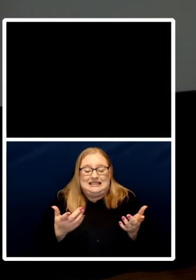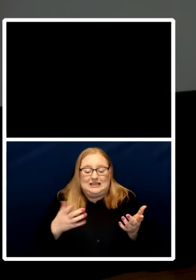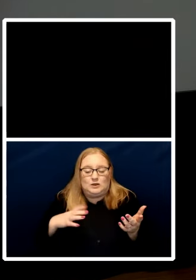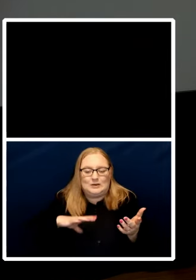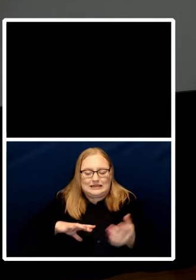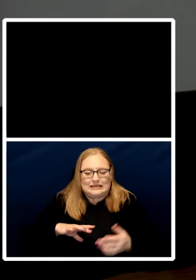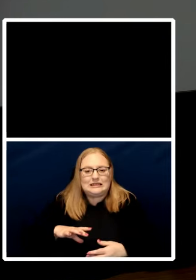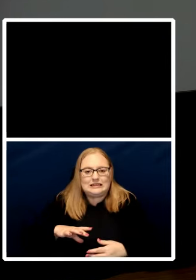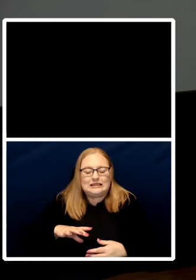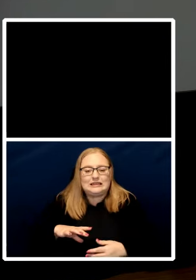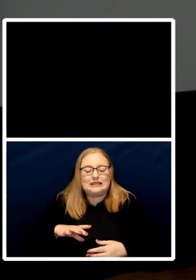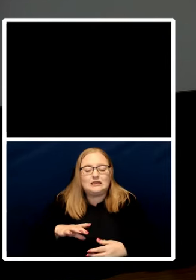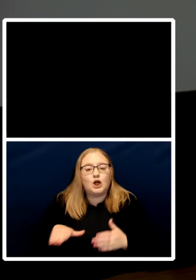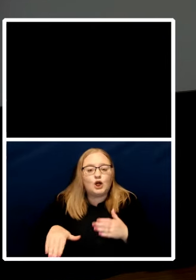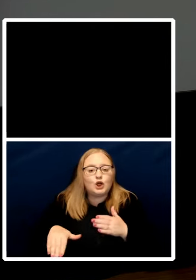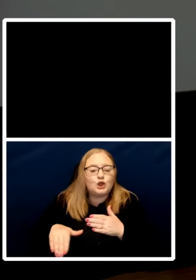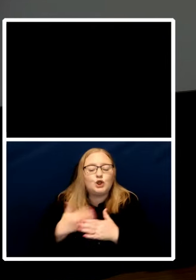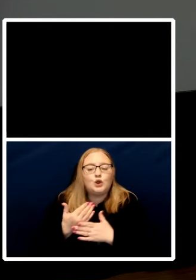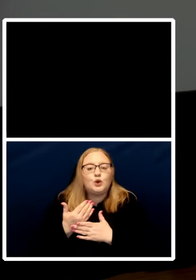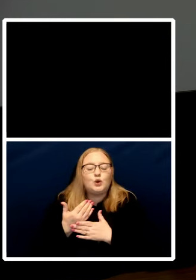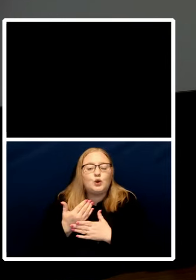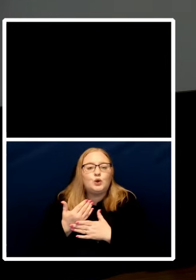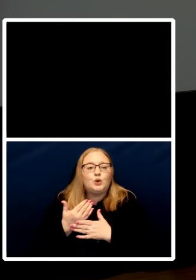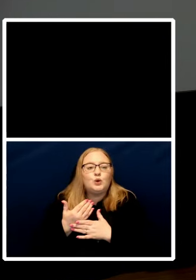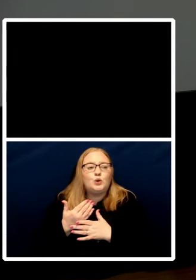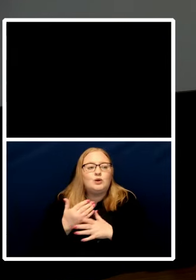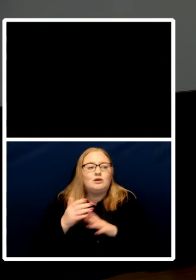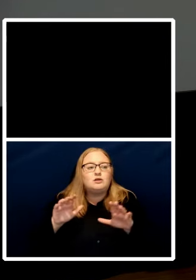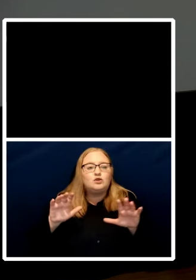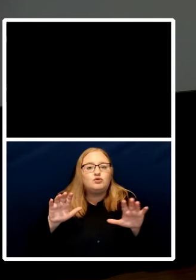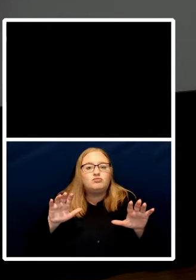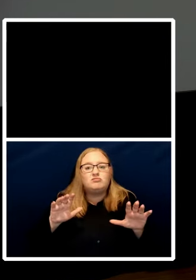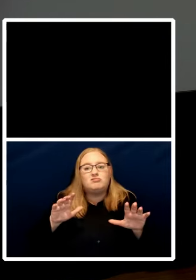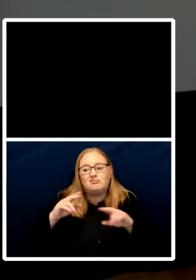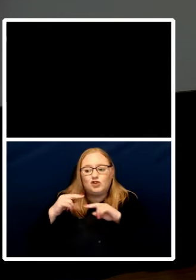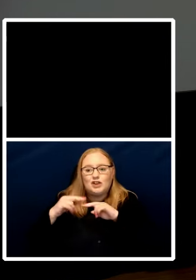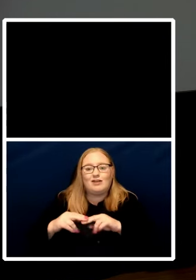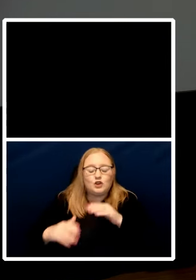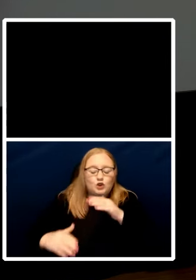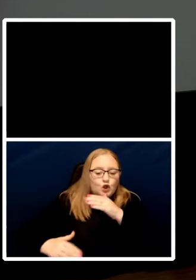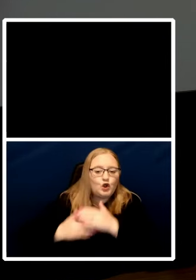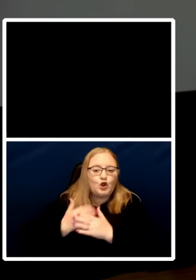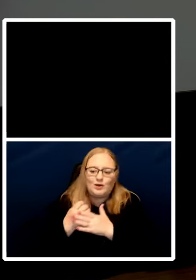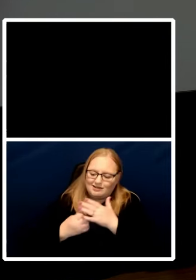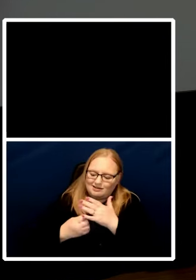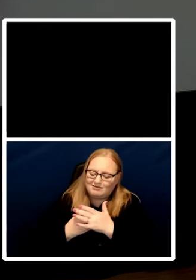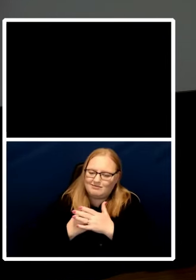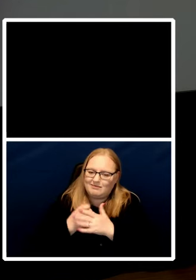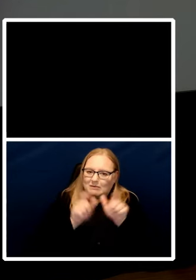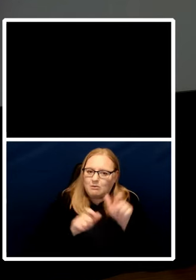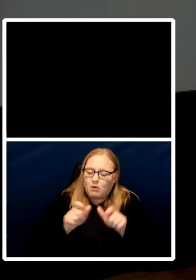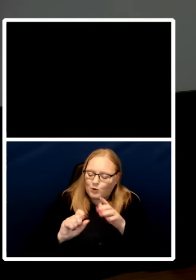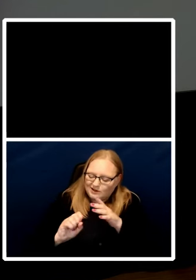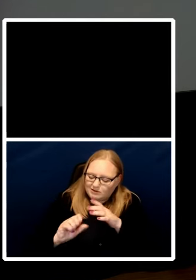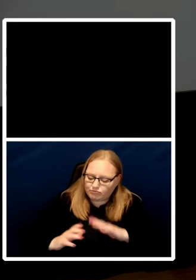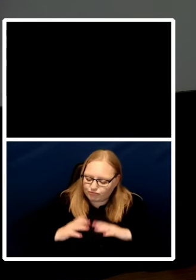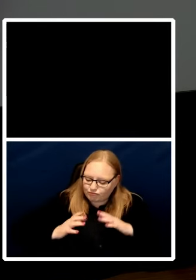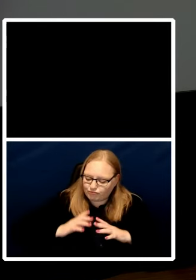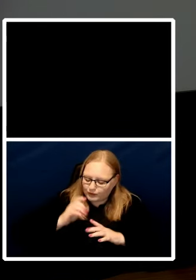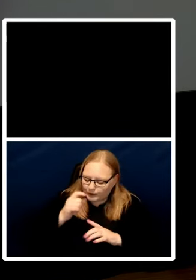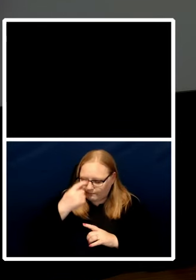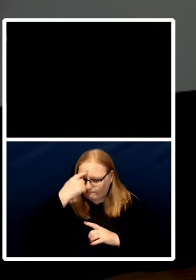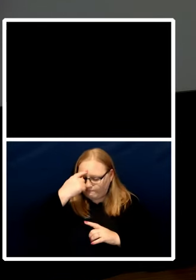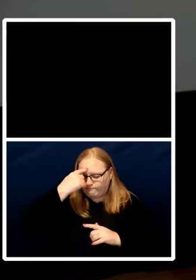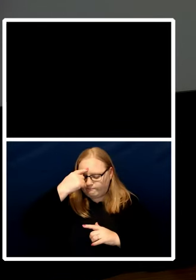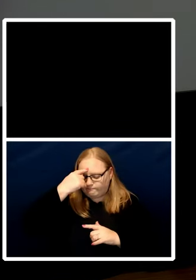generation of international states people who are prepared to have the imagination and the courage